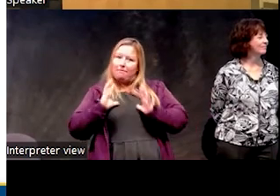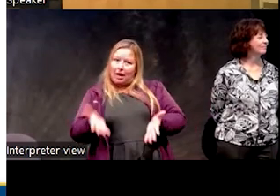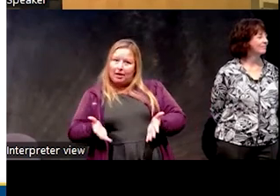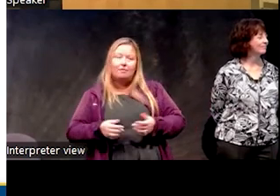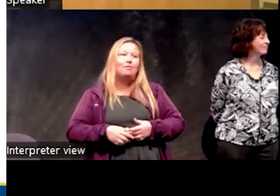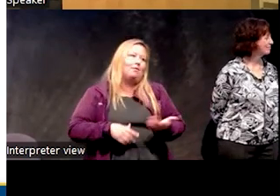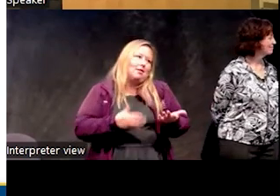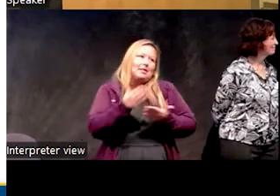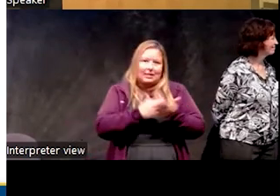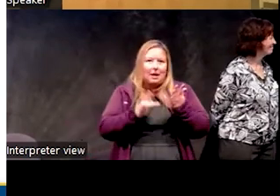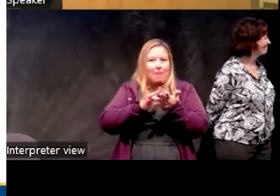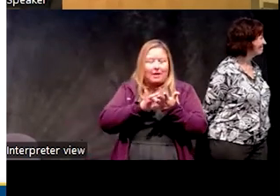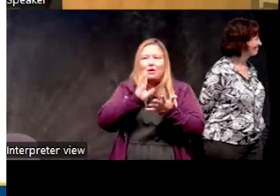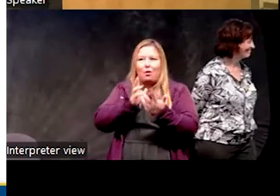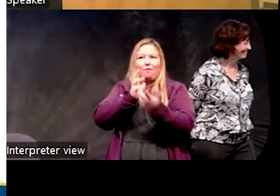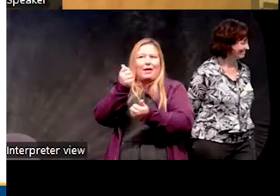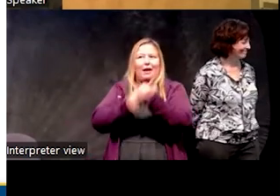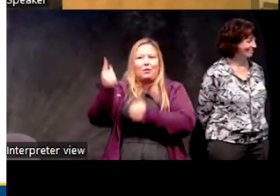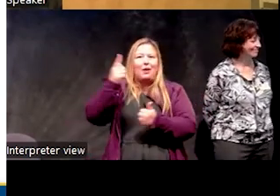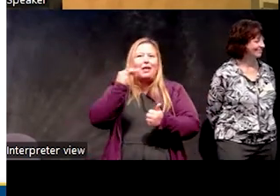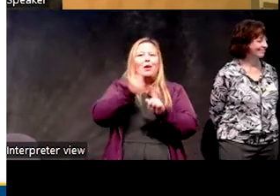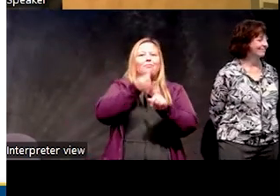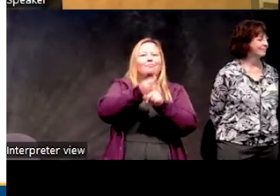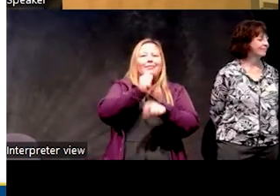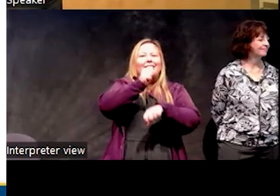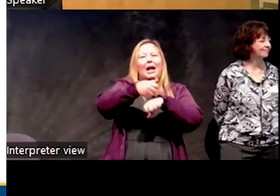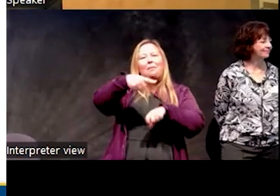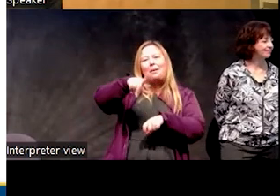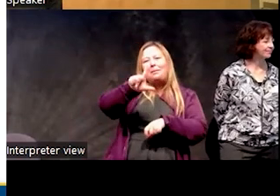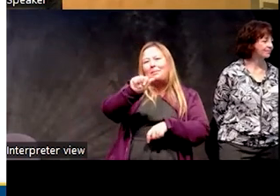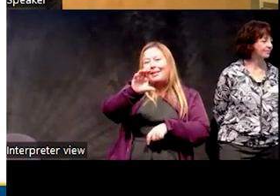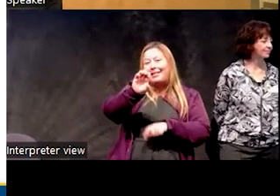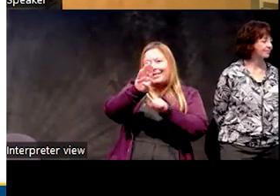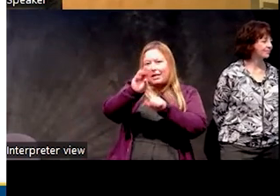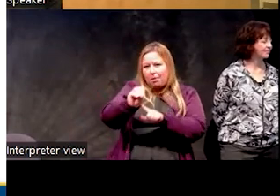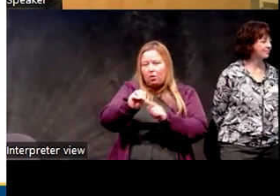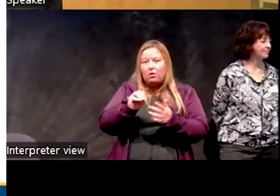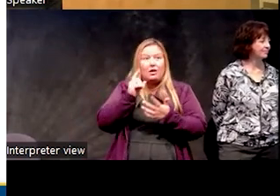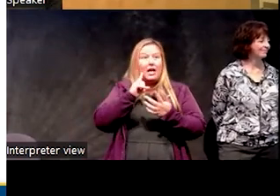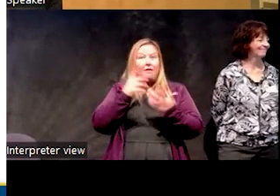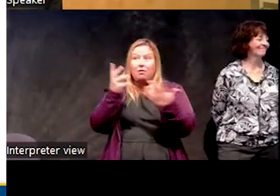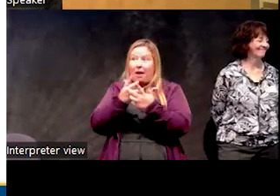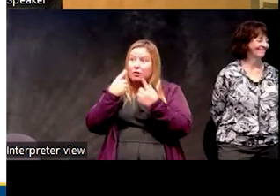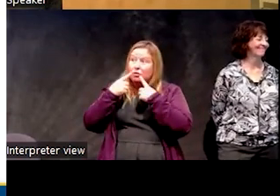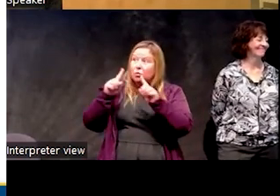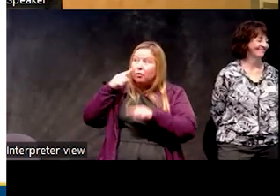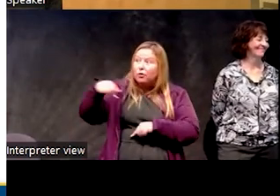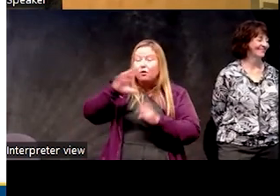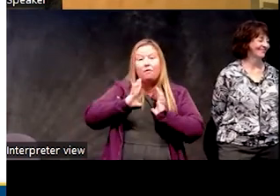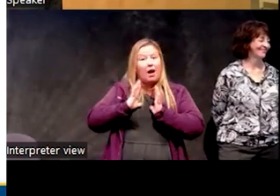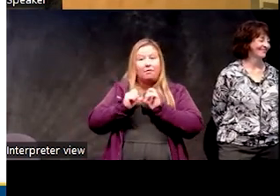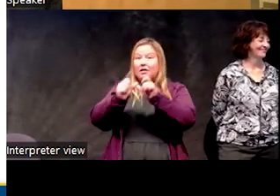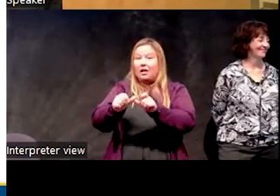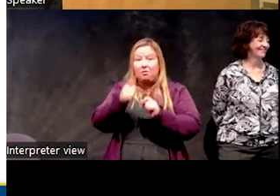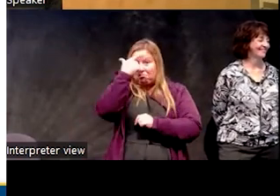people for whom anything will work. That's why we have a placebo response literature. And if it works for you, party on, um, just keep doing